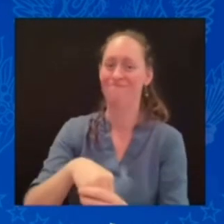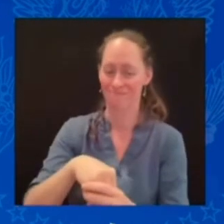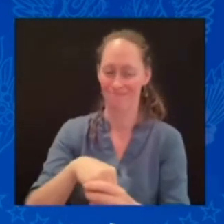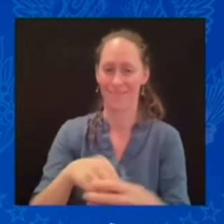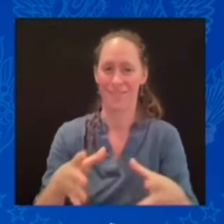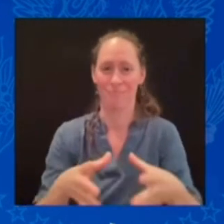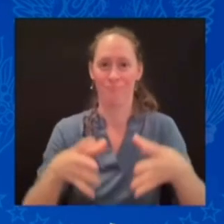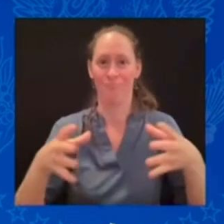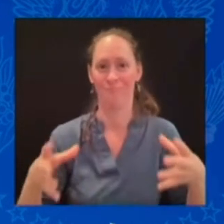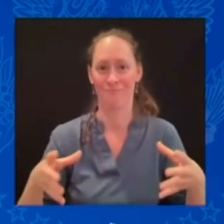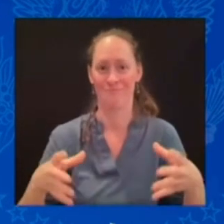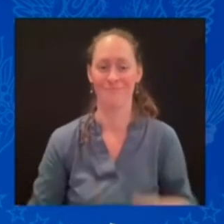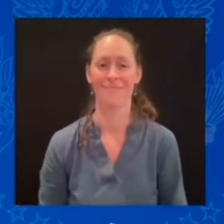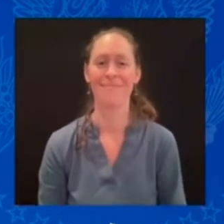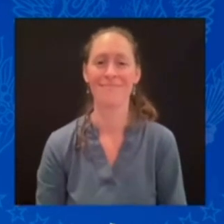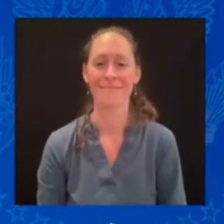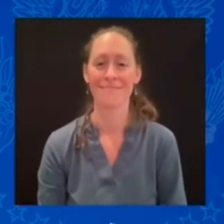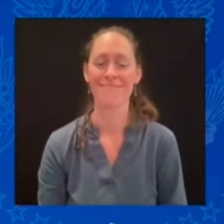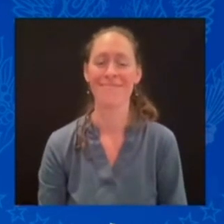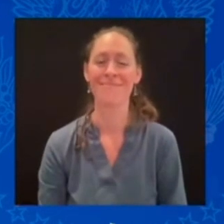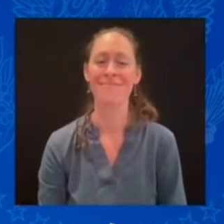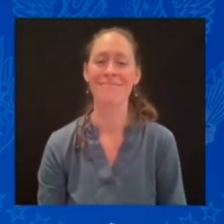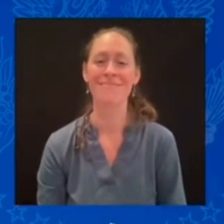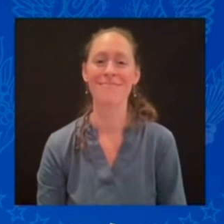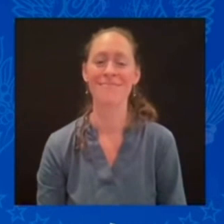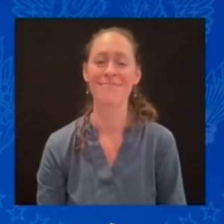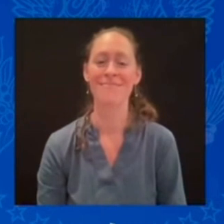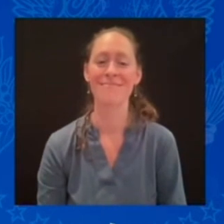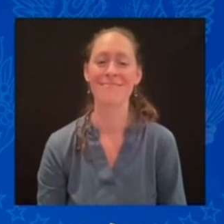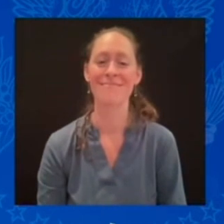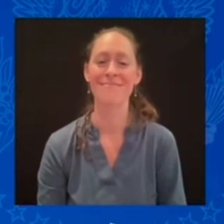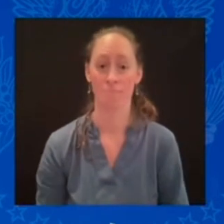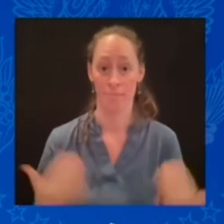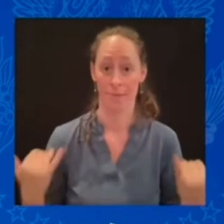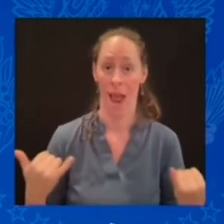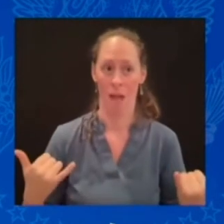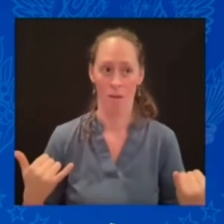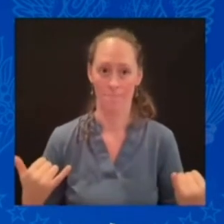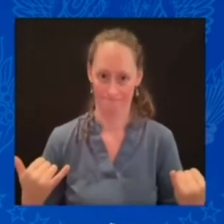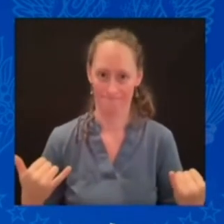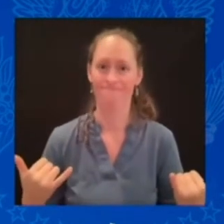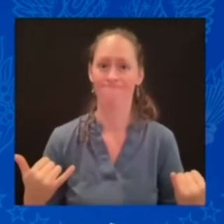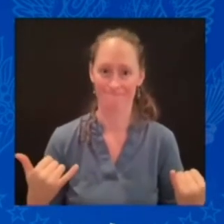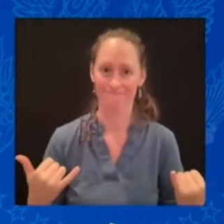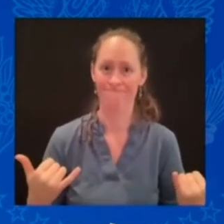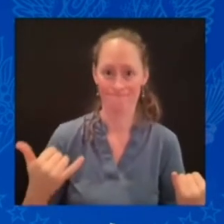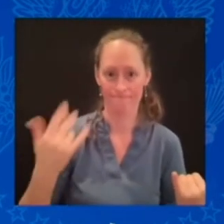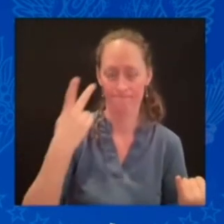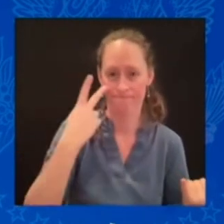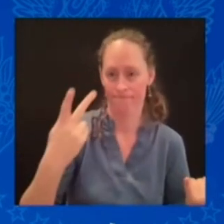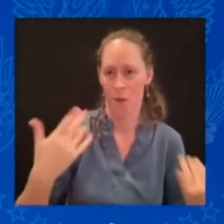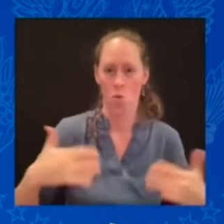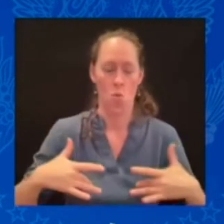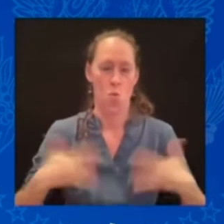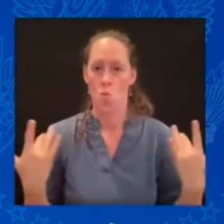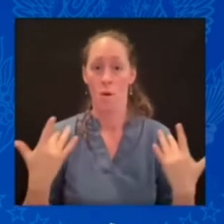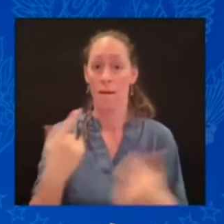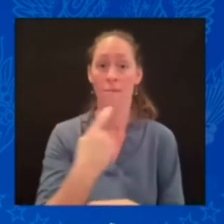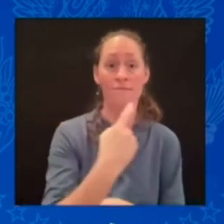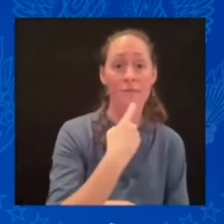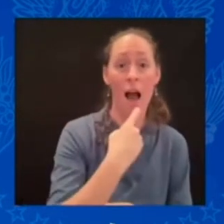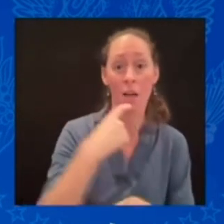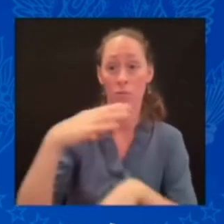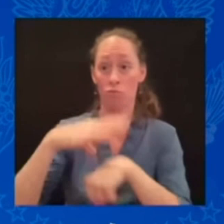Finland and Sweden are going to add significantly to the strength, security, and unanimity of NATO.